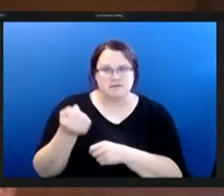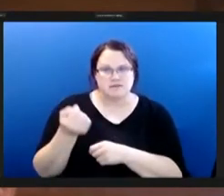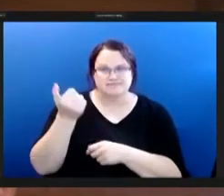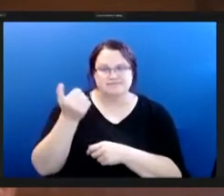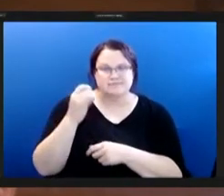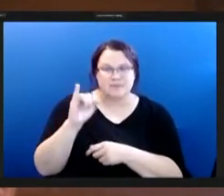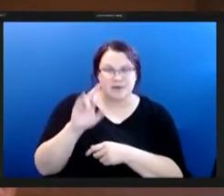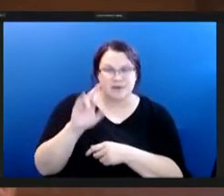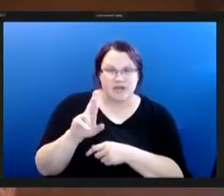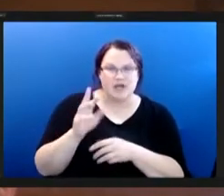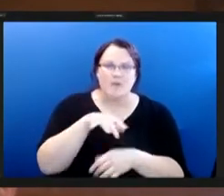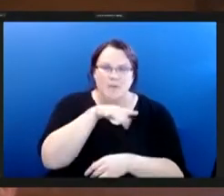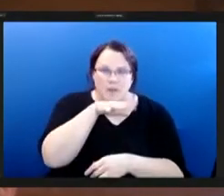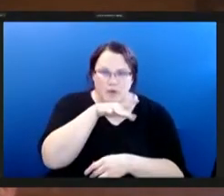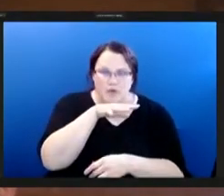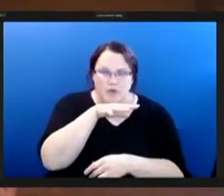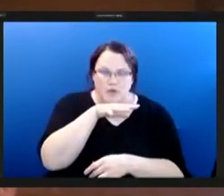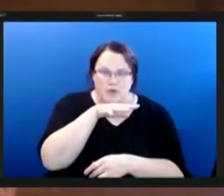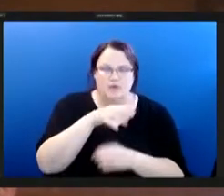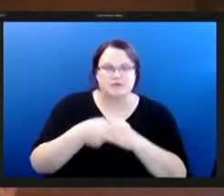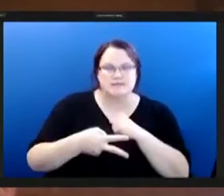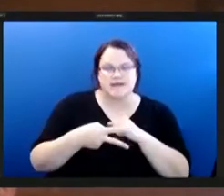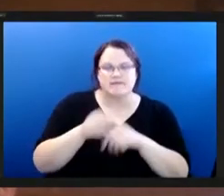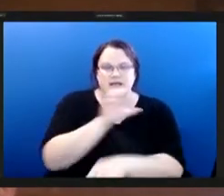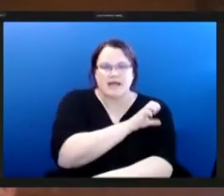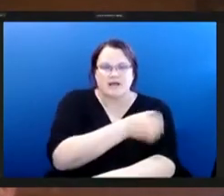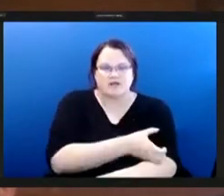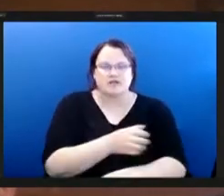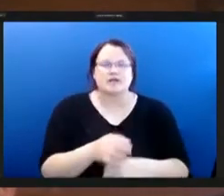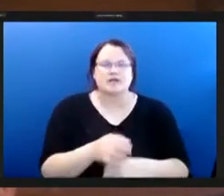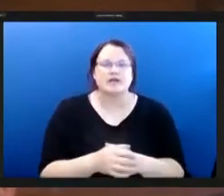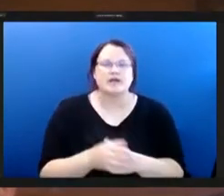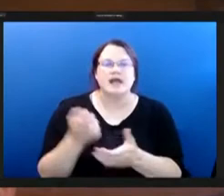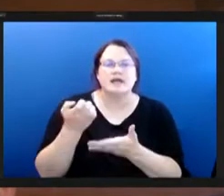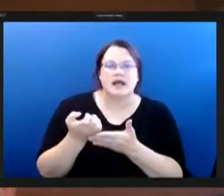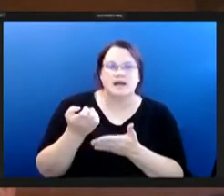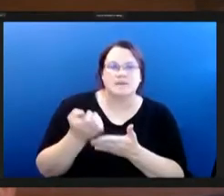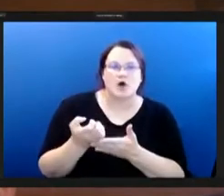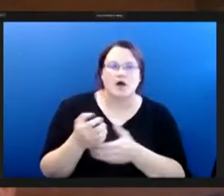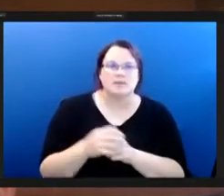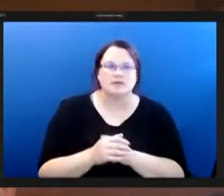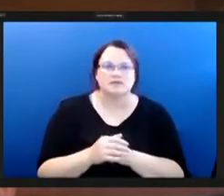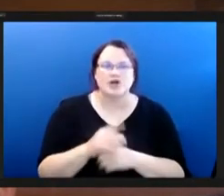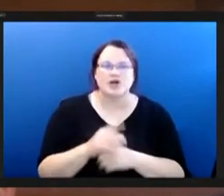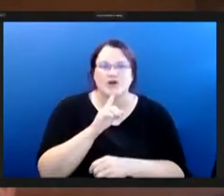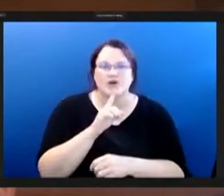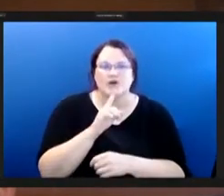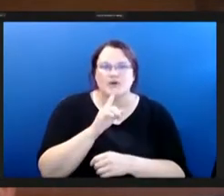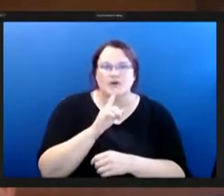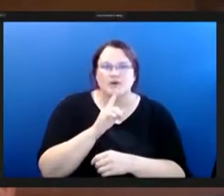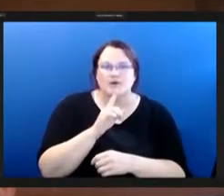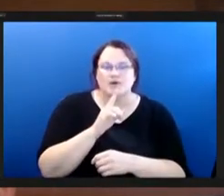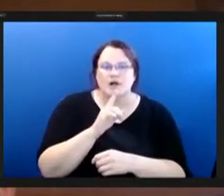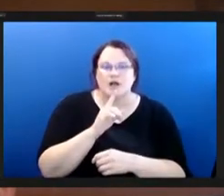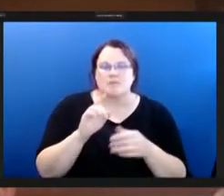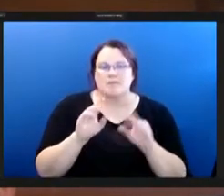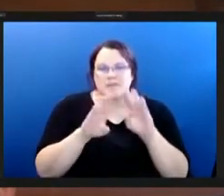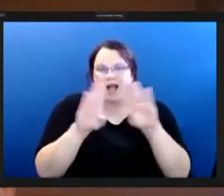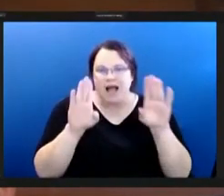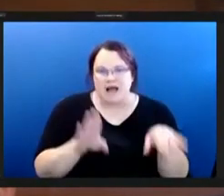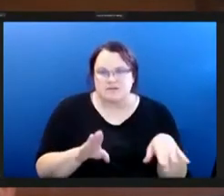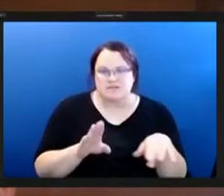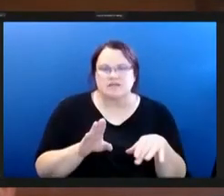conserving energy and in turn economics real estate via increasing property value